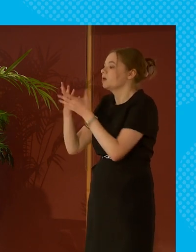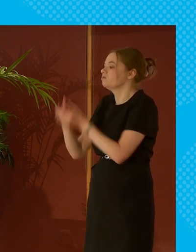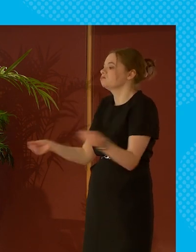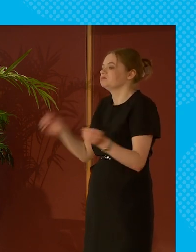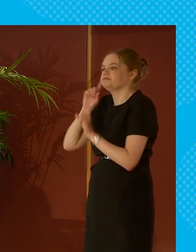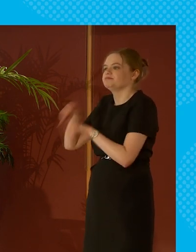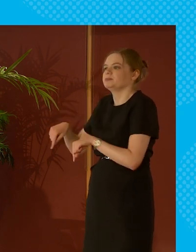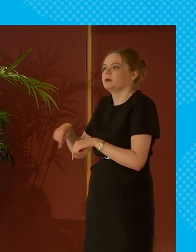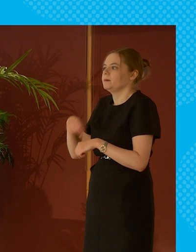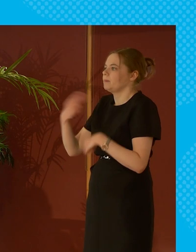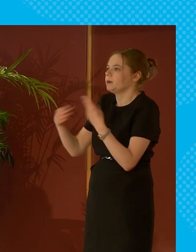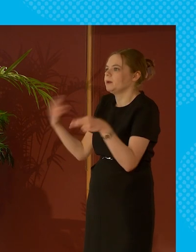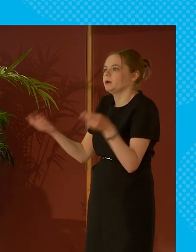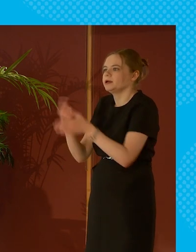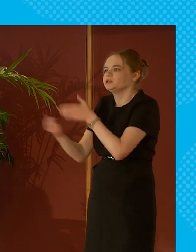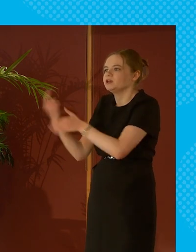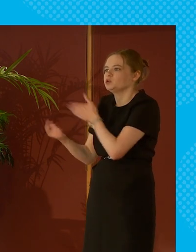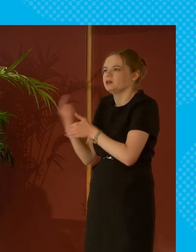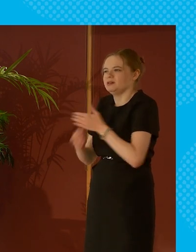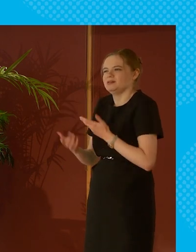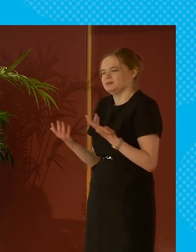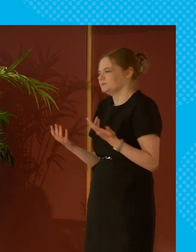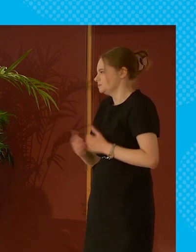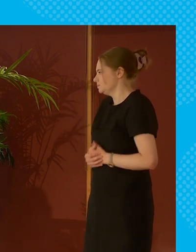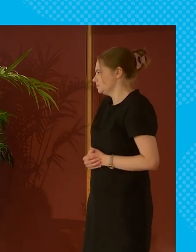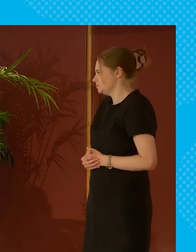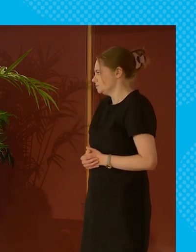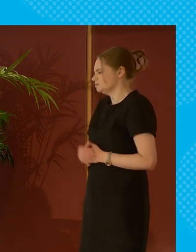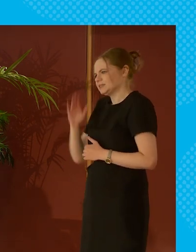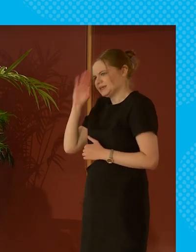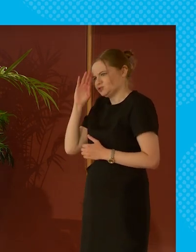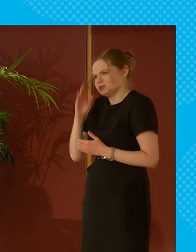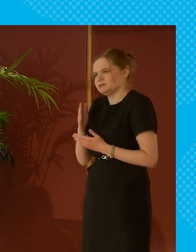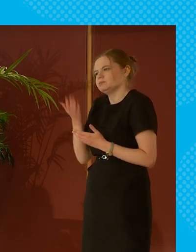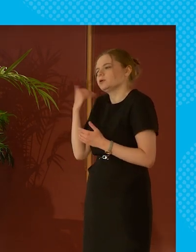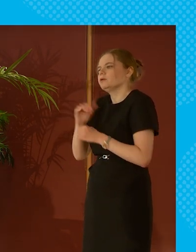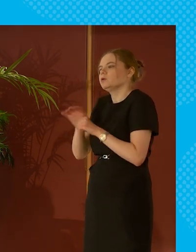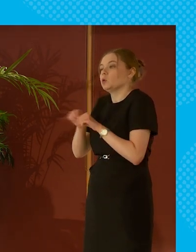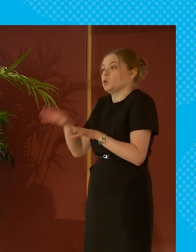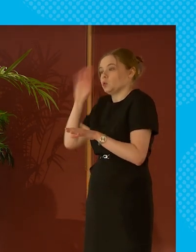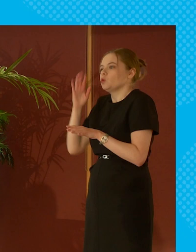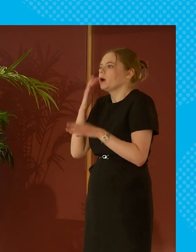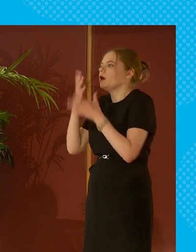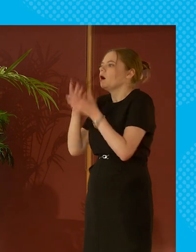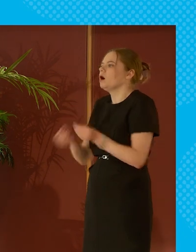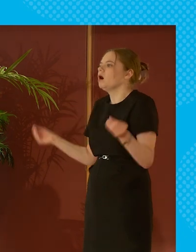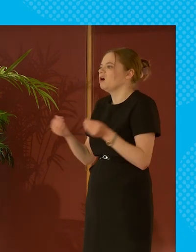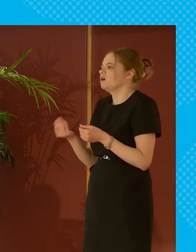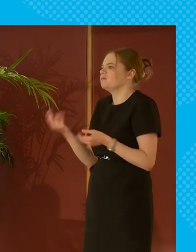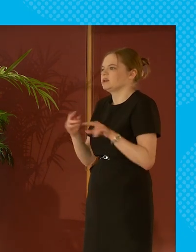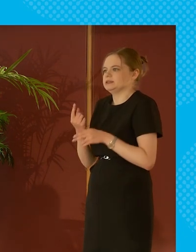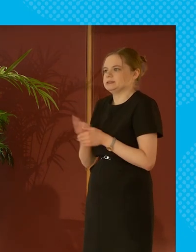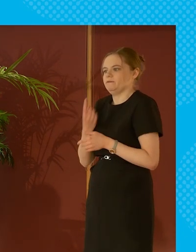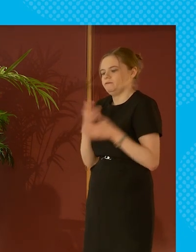backs on it as soon as the virus wasn't as powerful to us anymore as dangerous to us so there's a